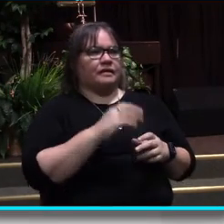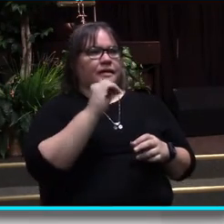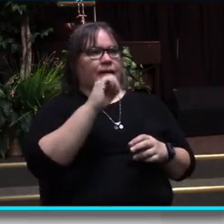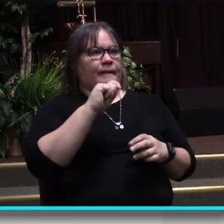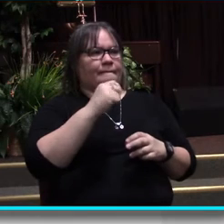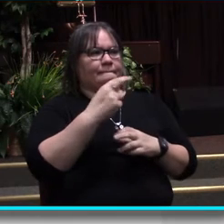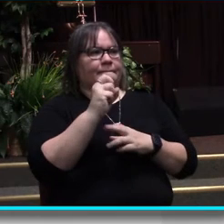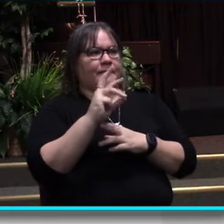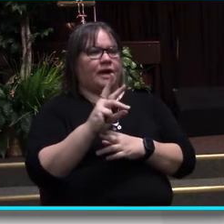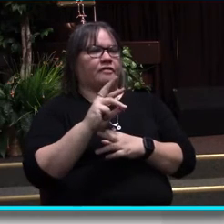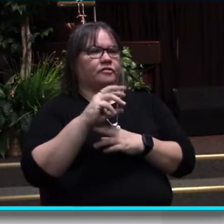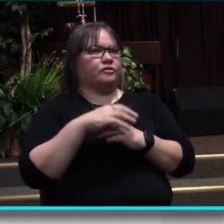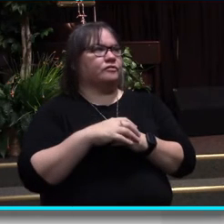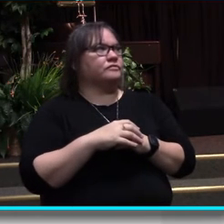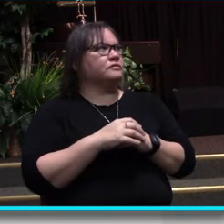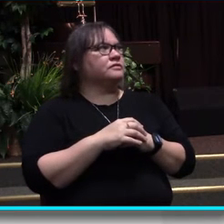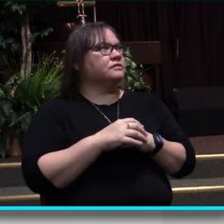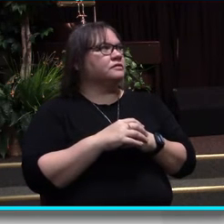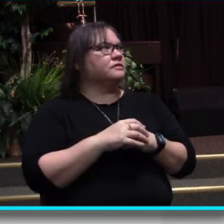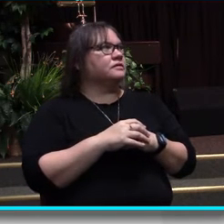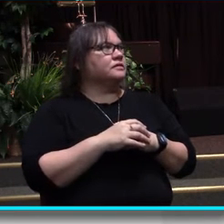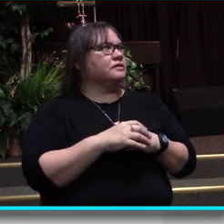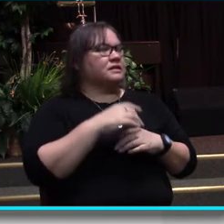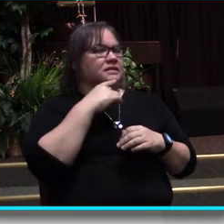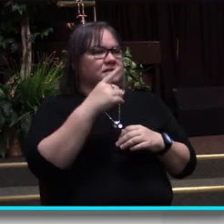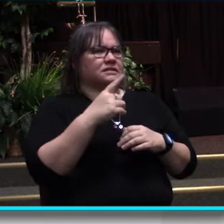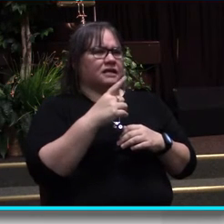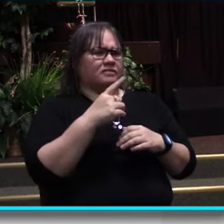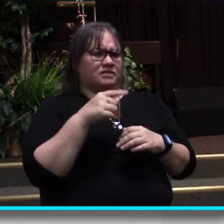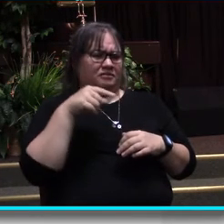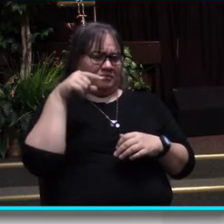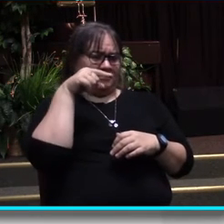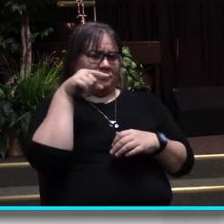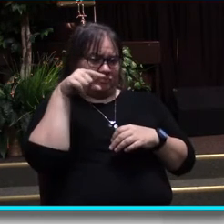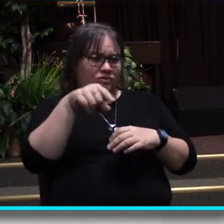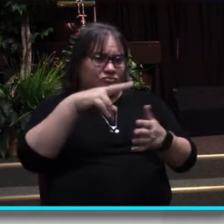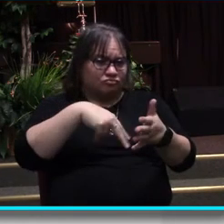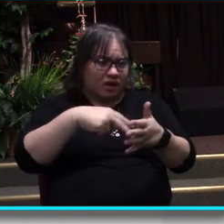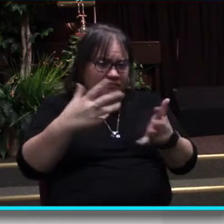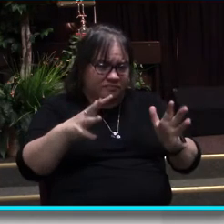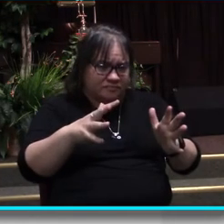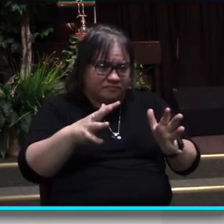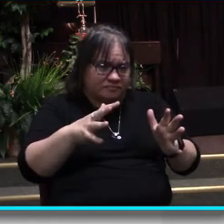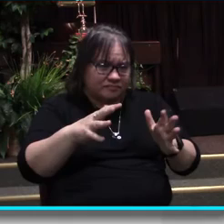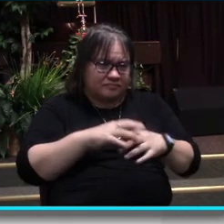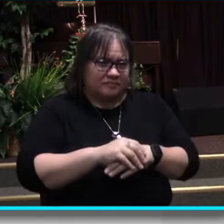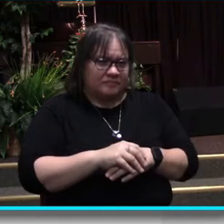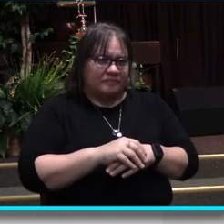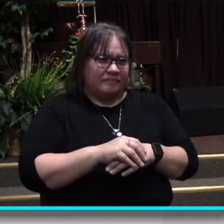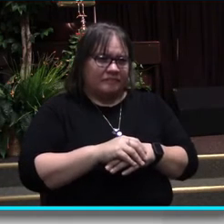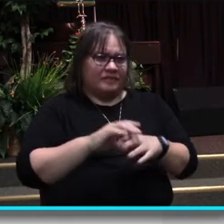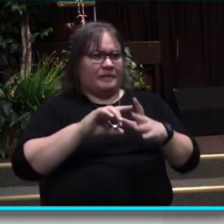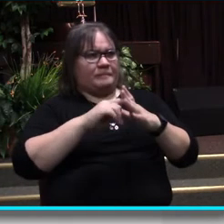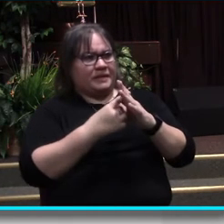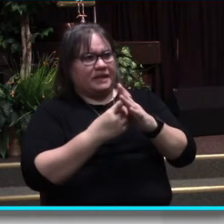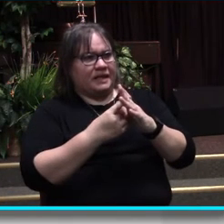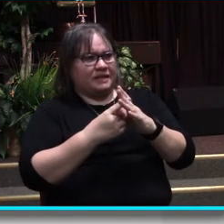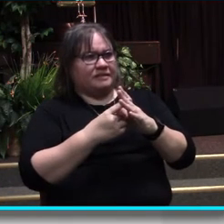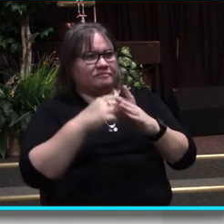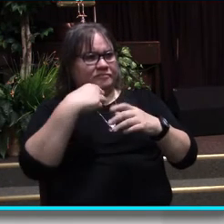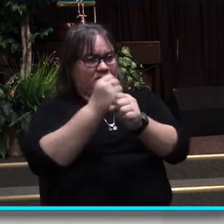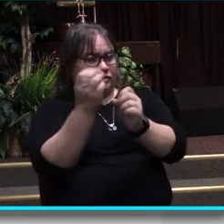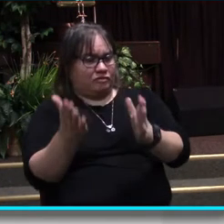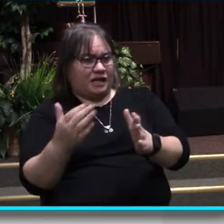19, verse 4, Jesus Christ says, haven't you read that at the beginning, the Creator